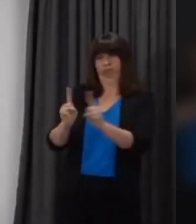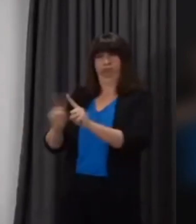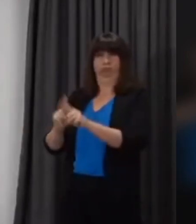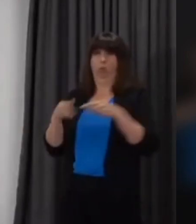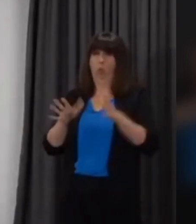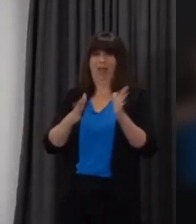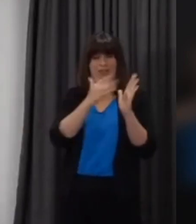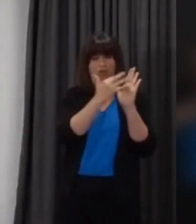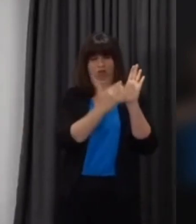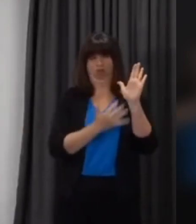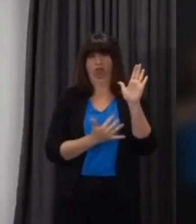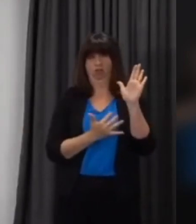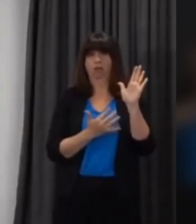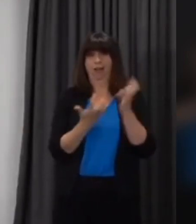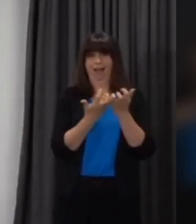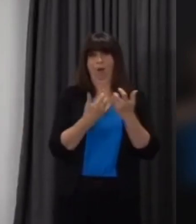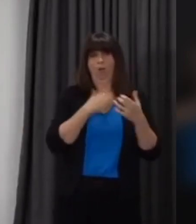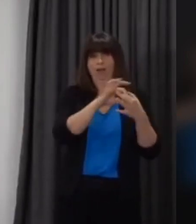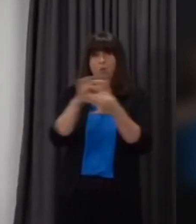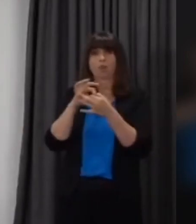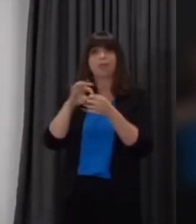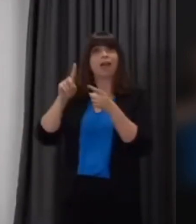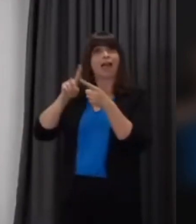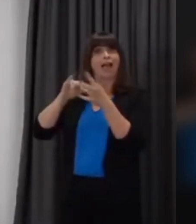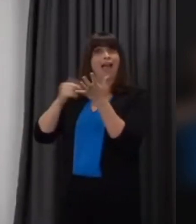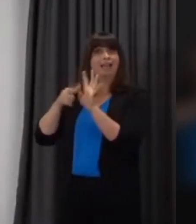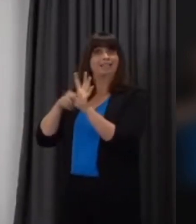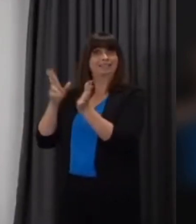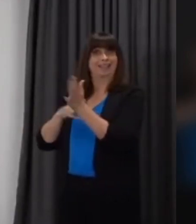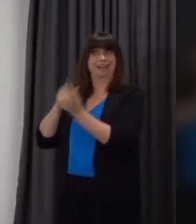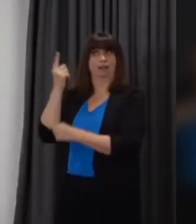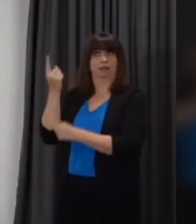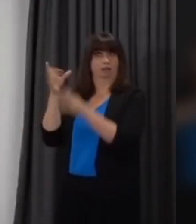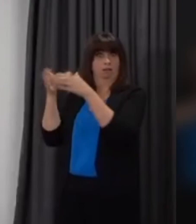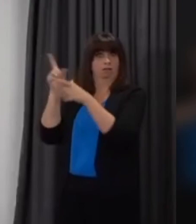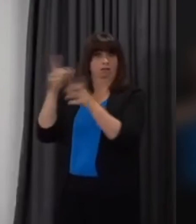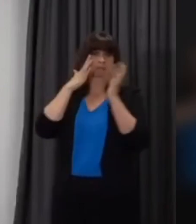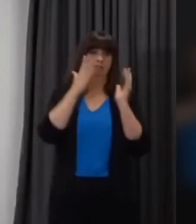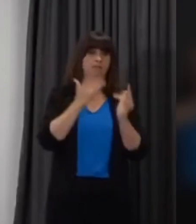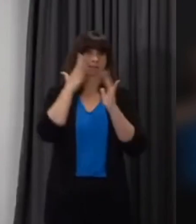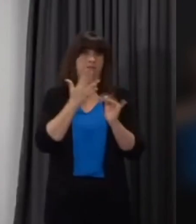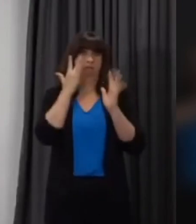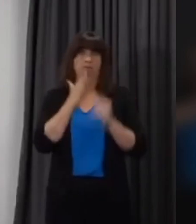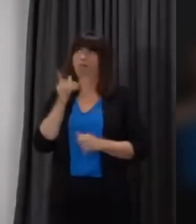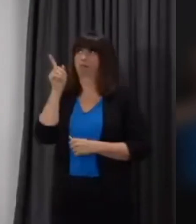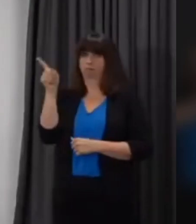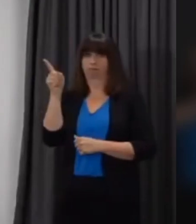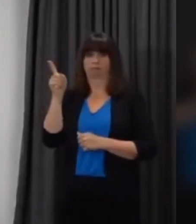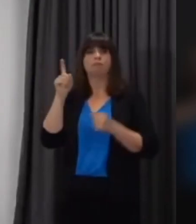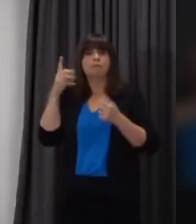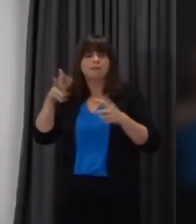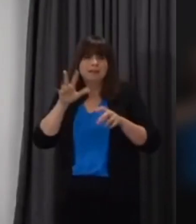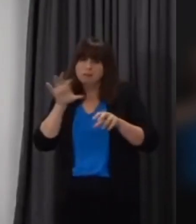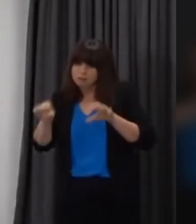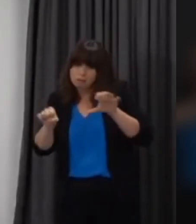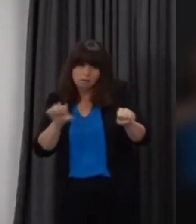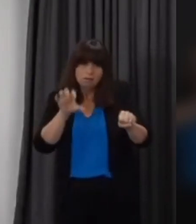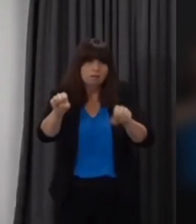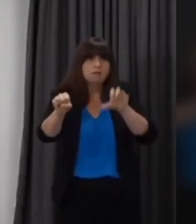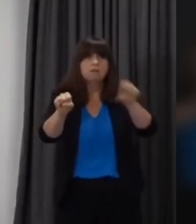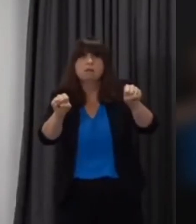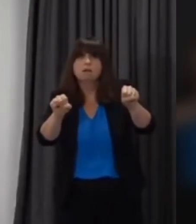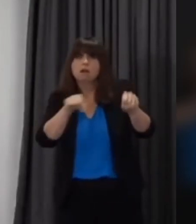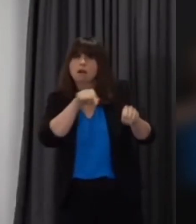can get assurance from that. Estyn also have already begun to publish case studies and how particular parts of the